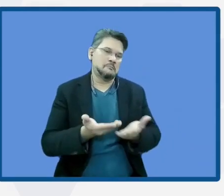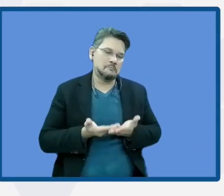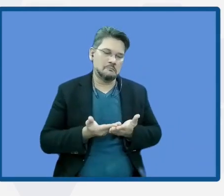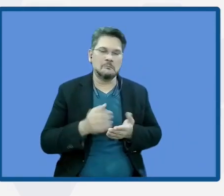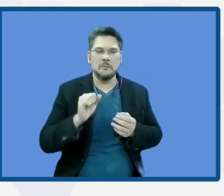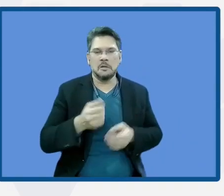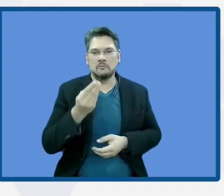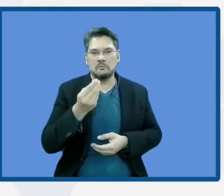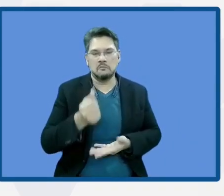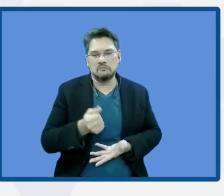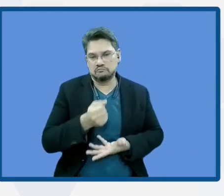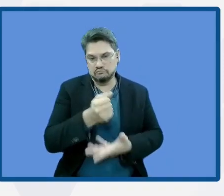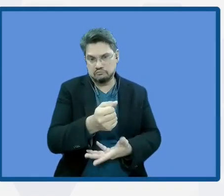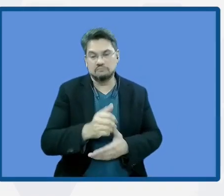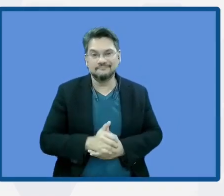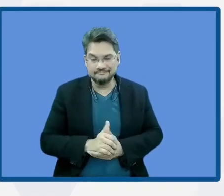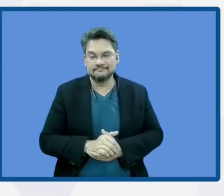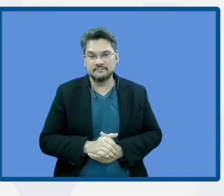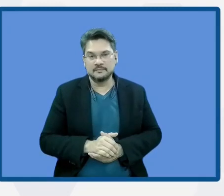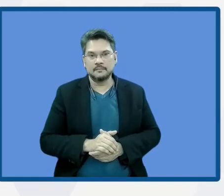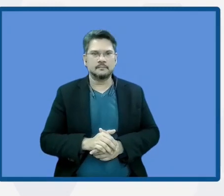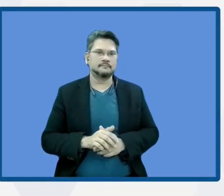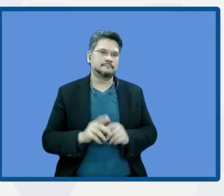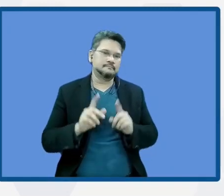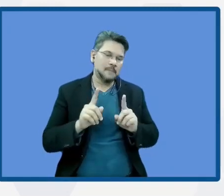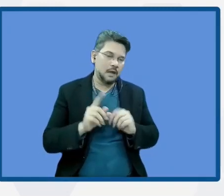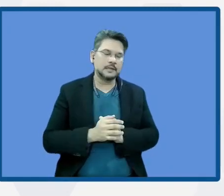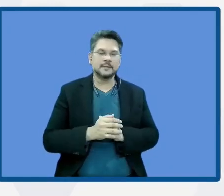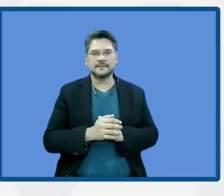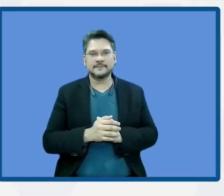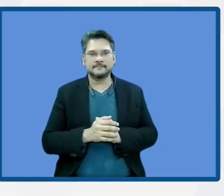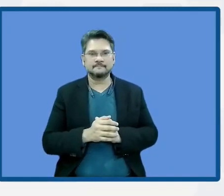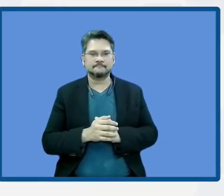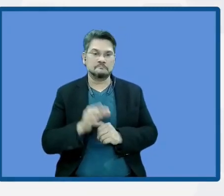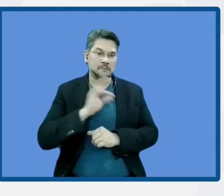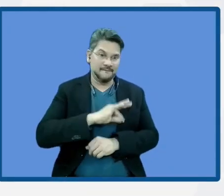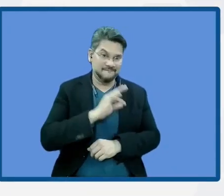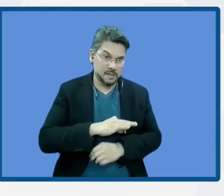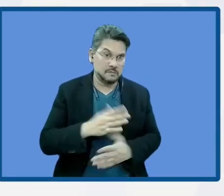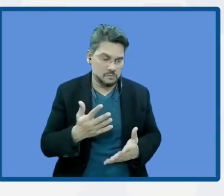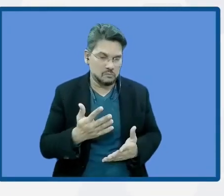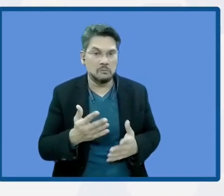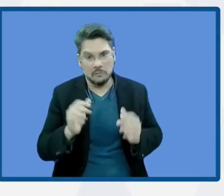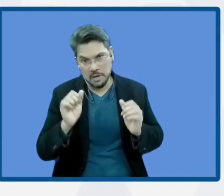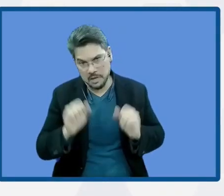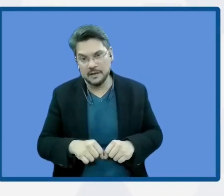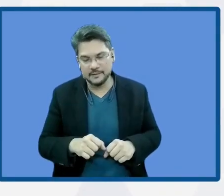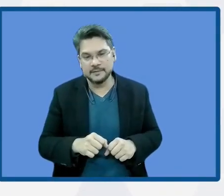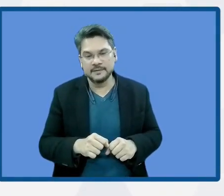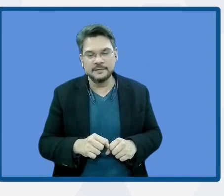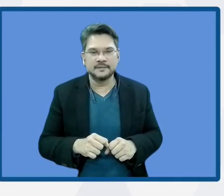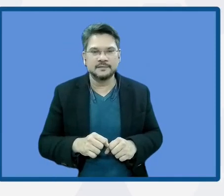But it's going to provide benefits for the risk